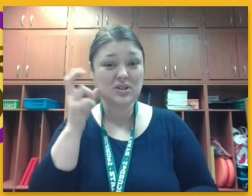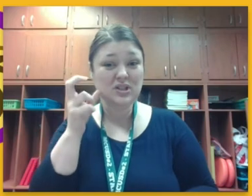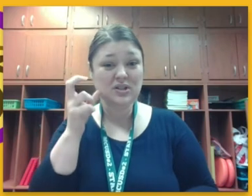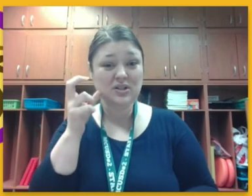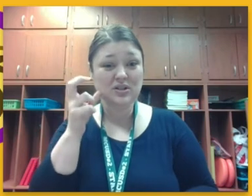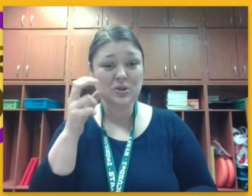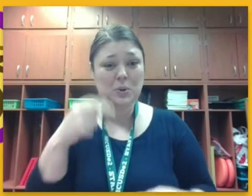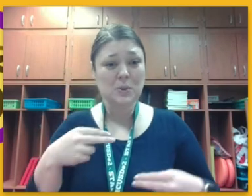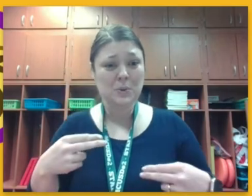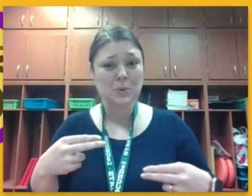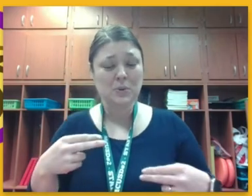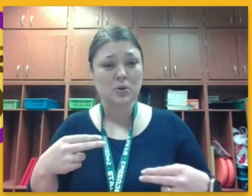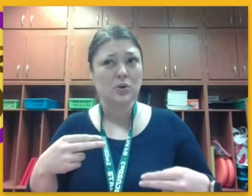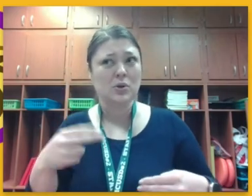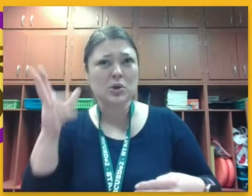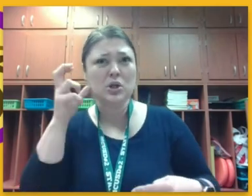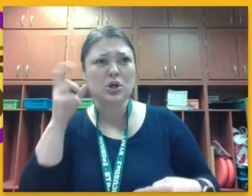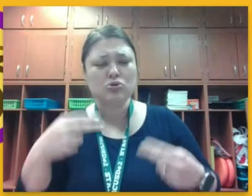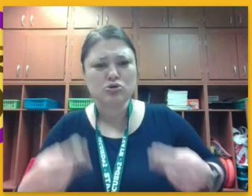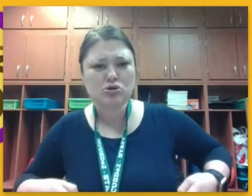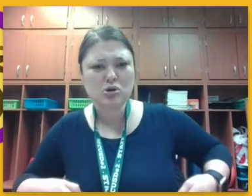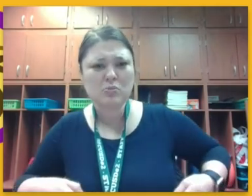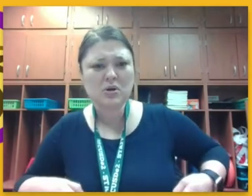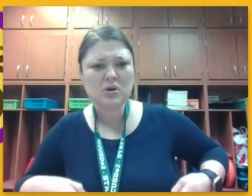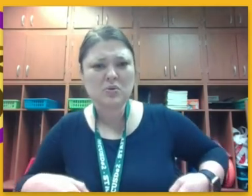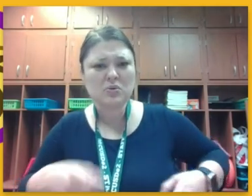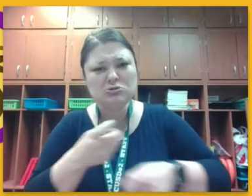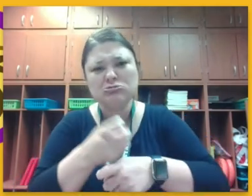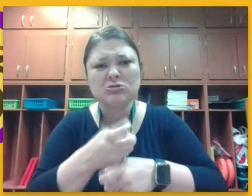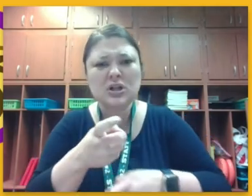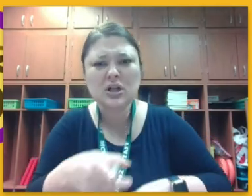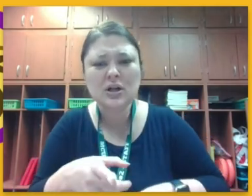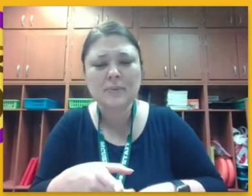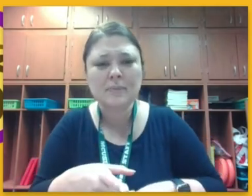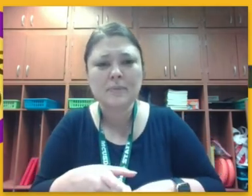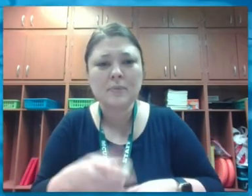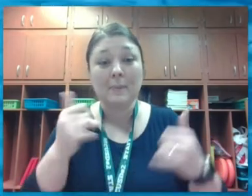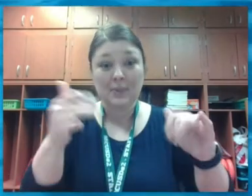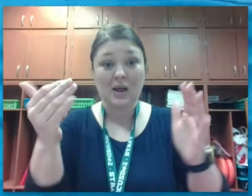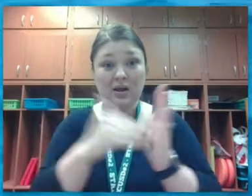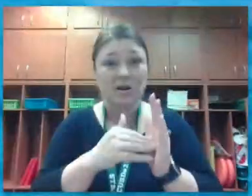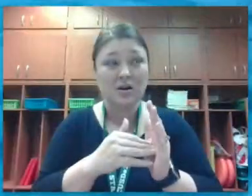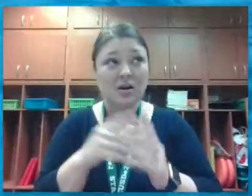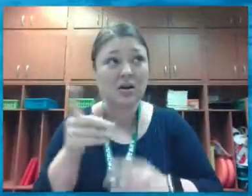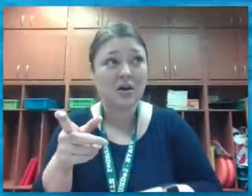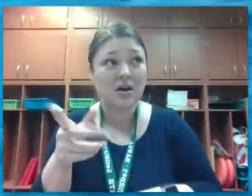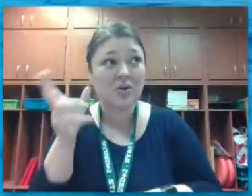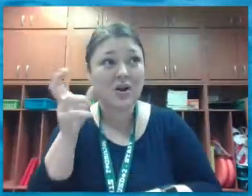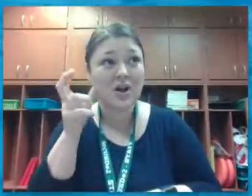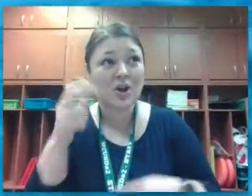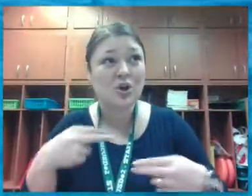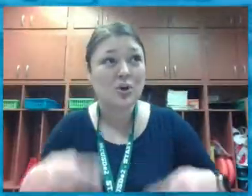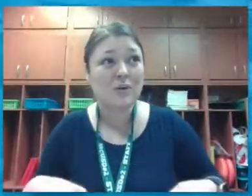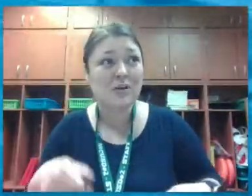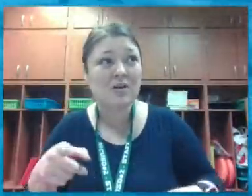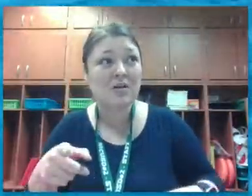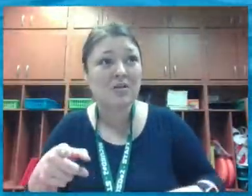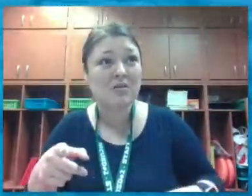mocking him in the background here let's play it again do it again